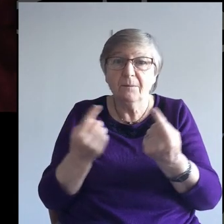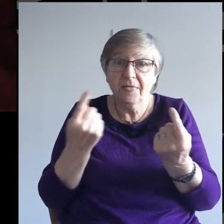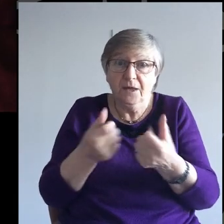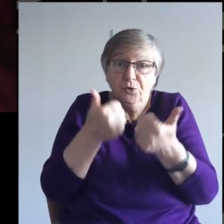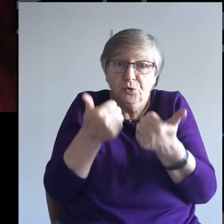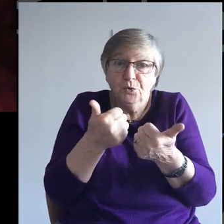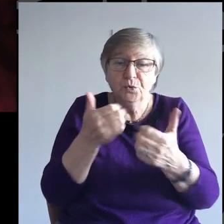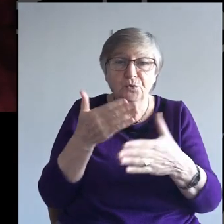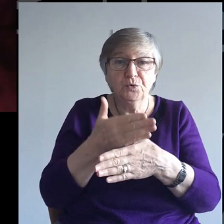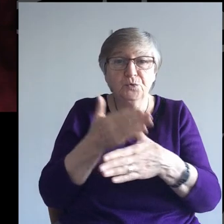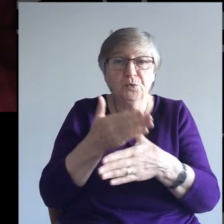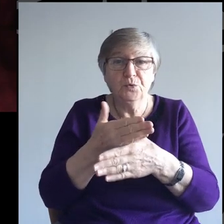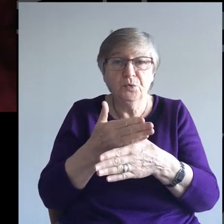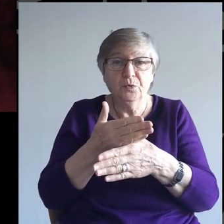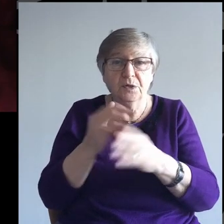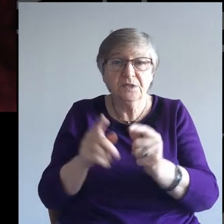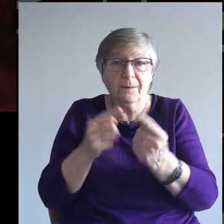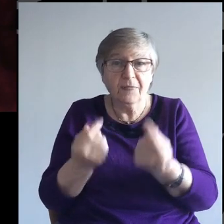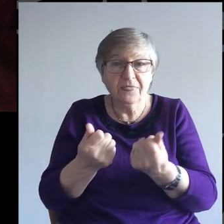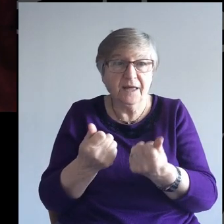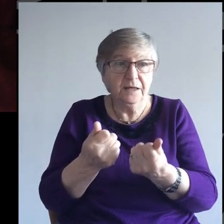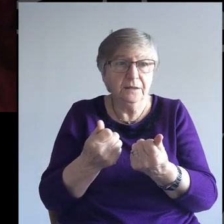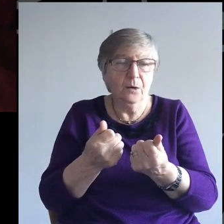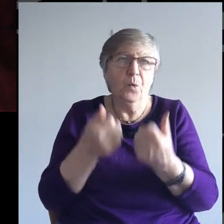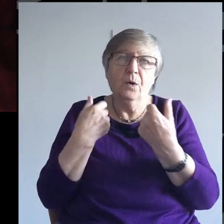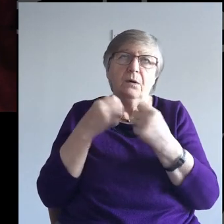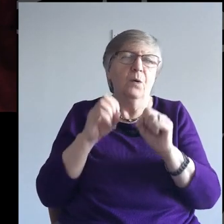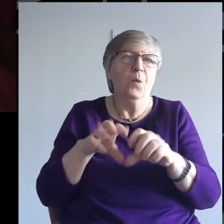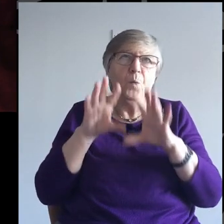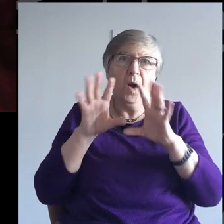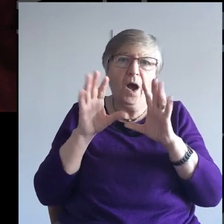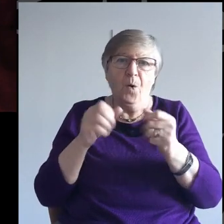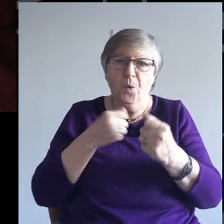that's good to do. This is something that's a wow.